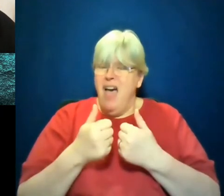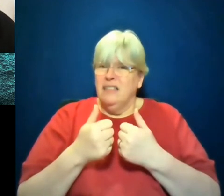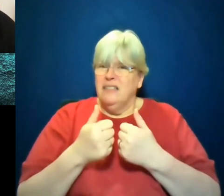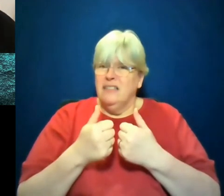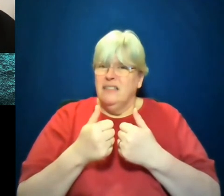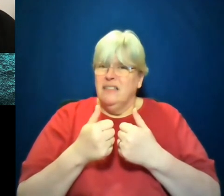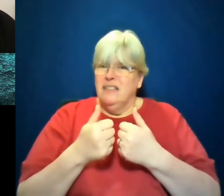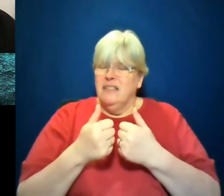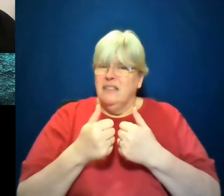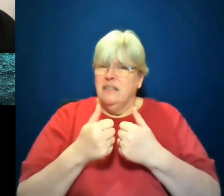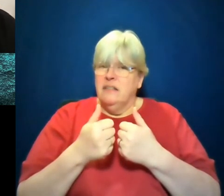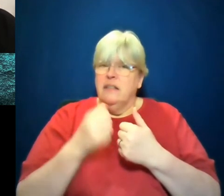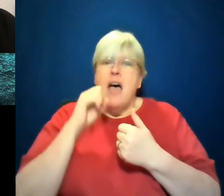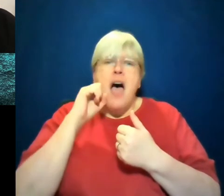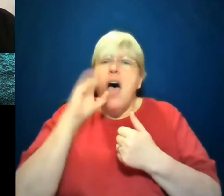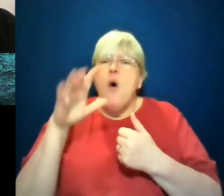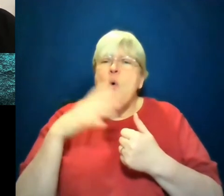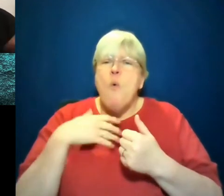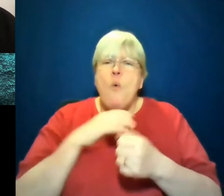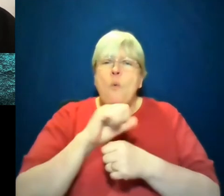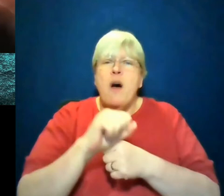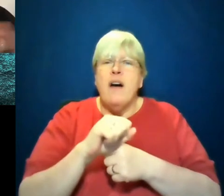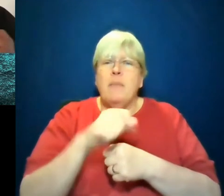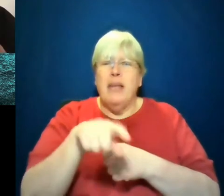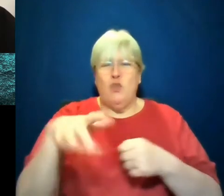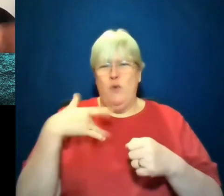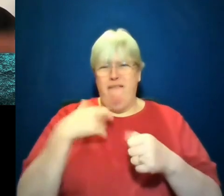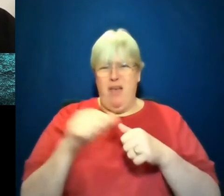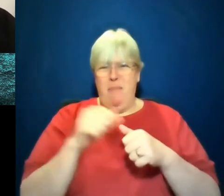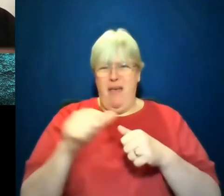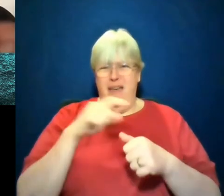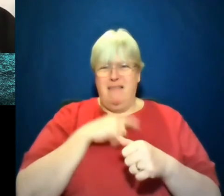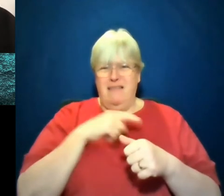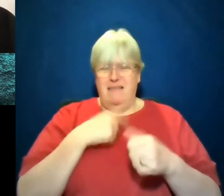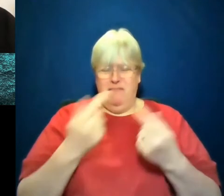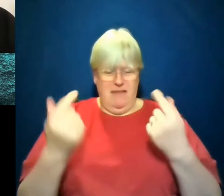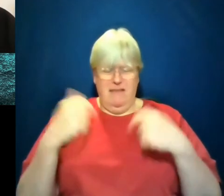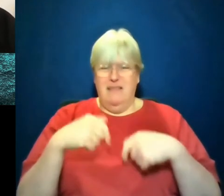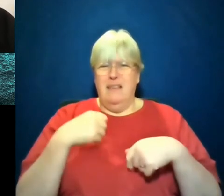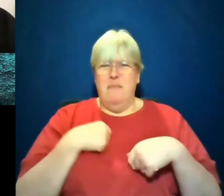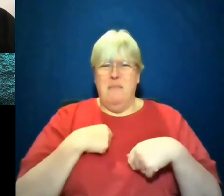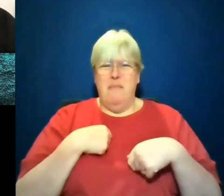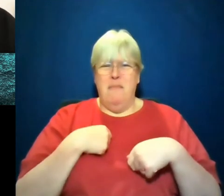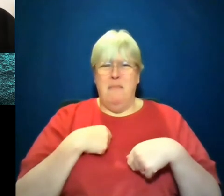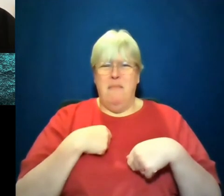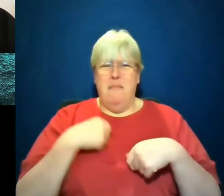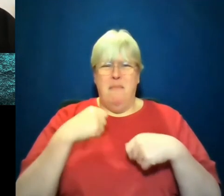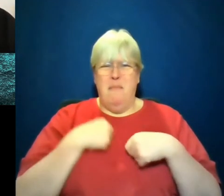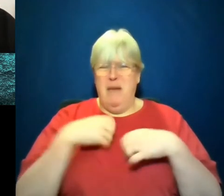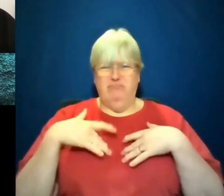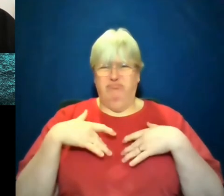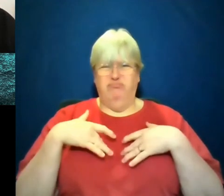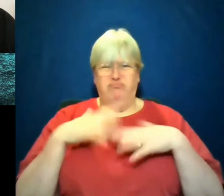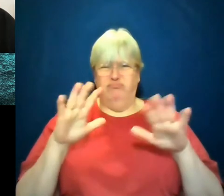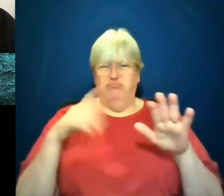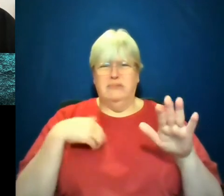I'm not going to heal at my own expense. I'm not going to make you feel better about us coming together at my own, at the expense of my health and safety. I'm not going